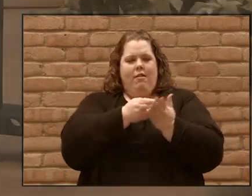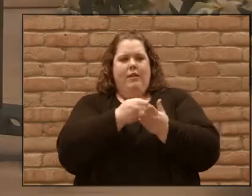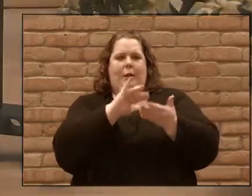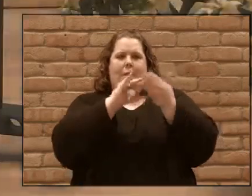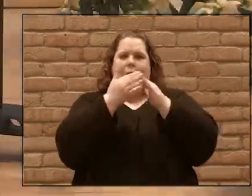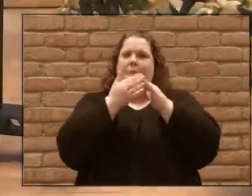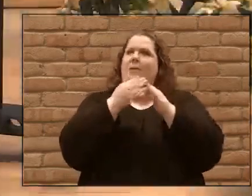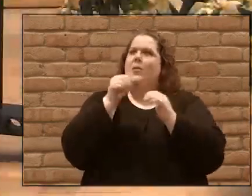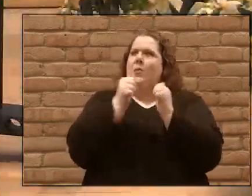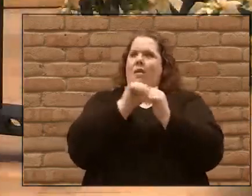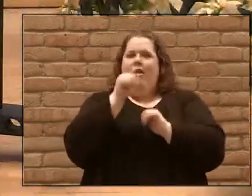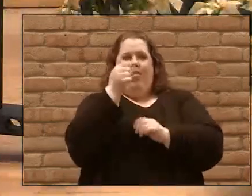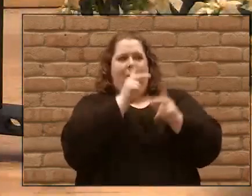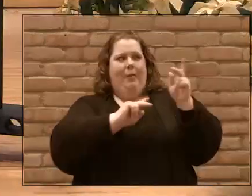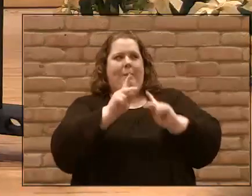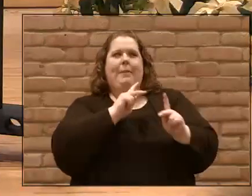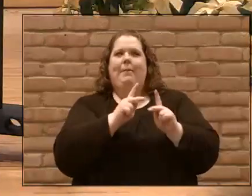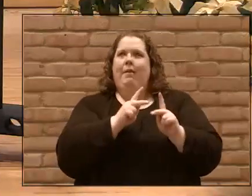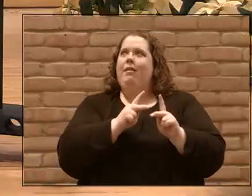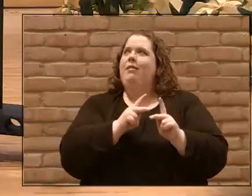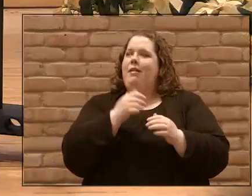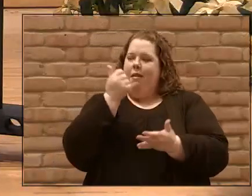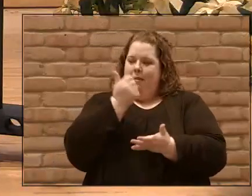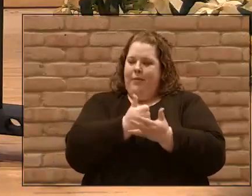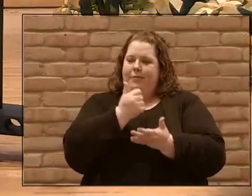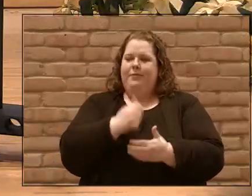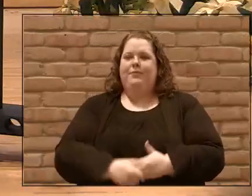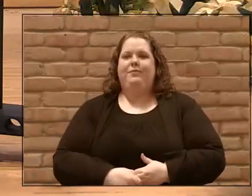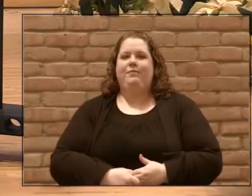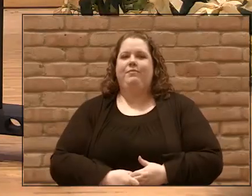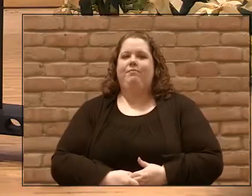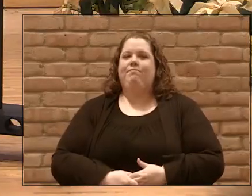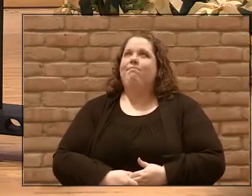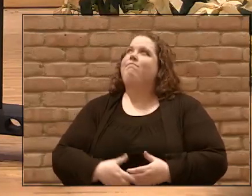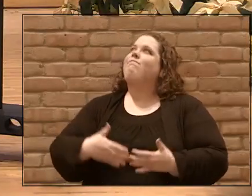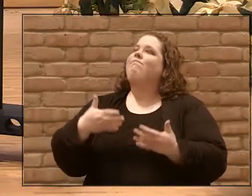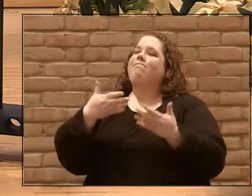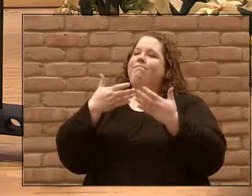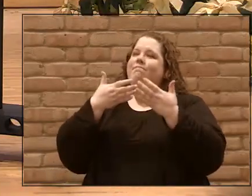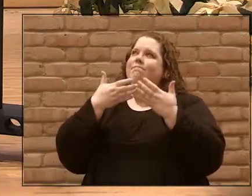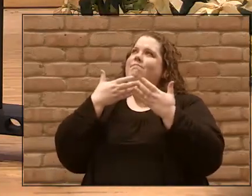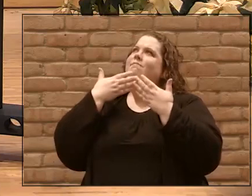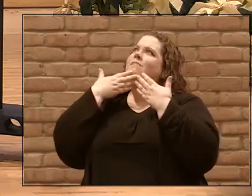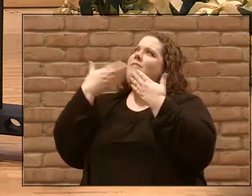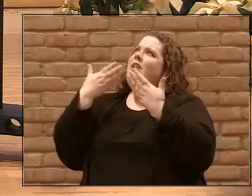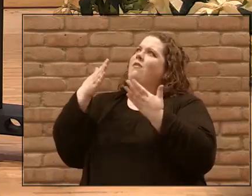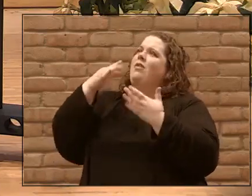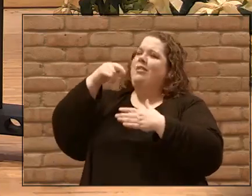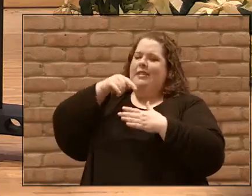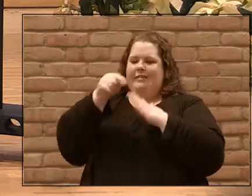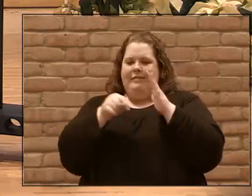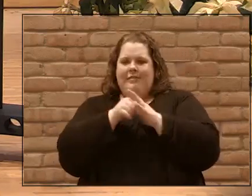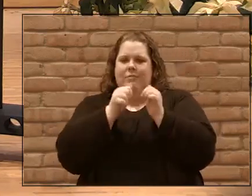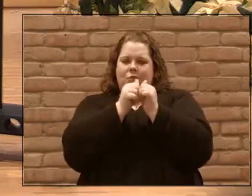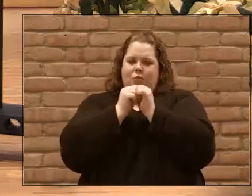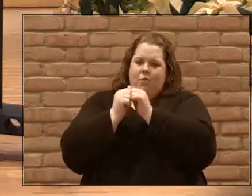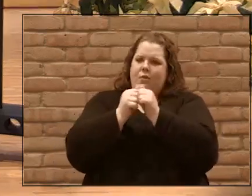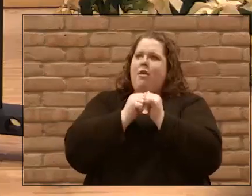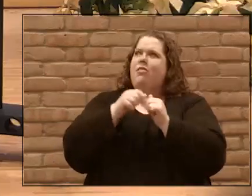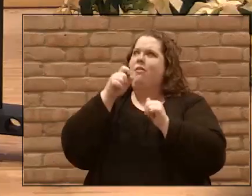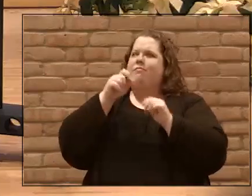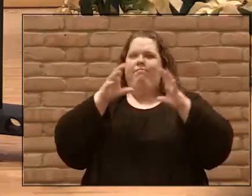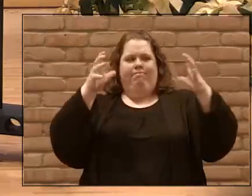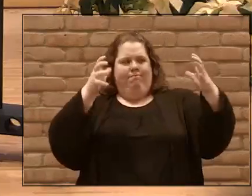Amen. Let's pray. Father, thanks for this time together. Grateful that we can gather to share our